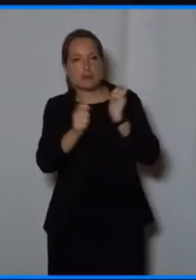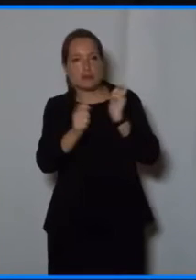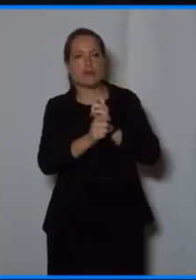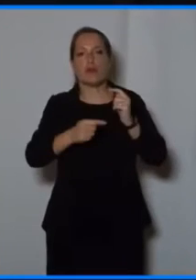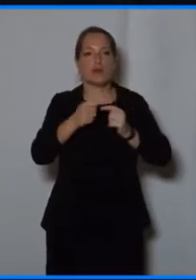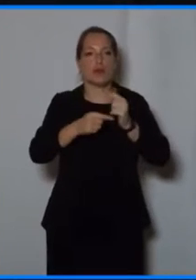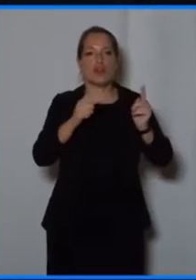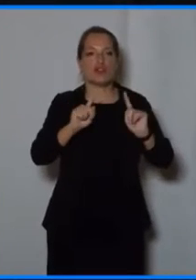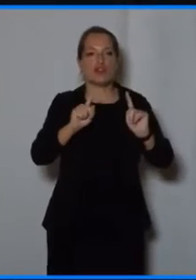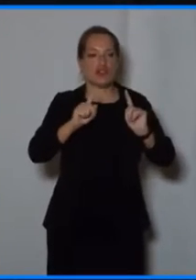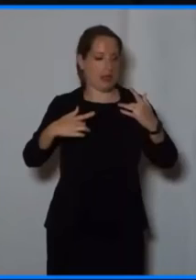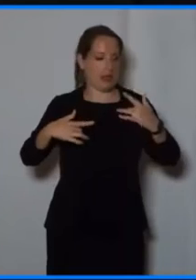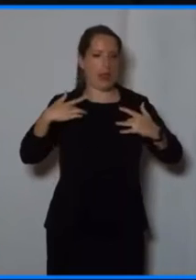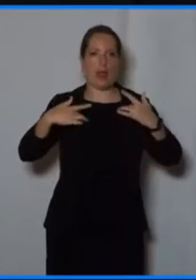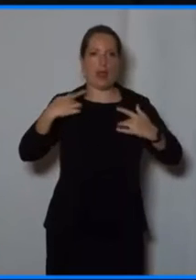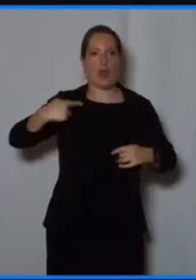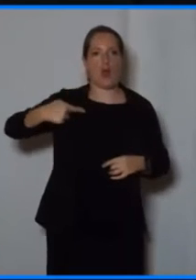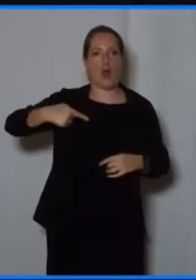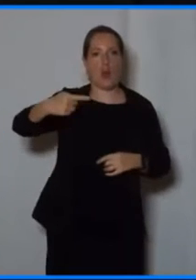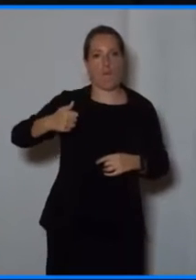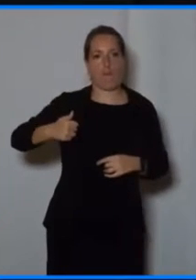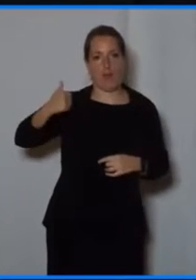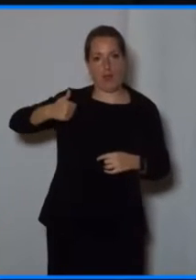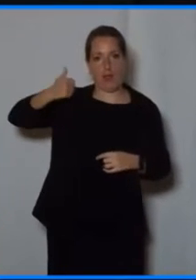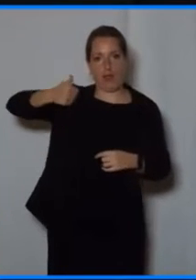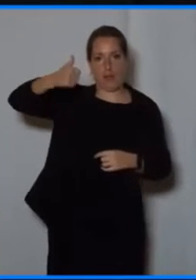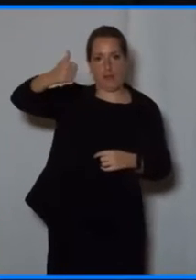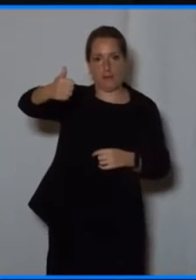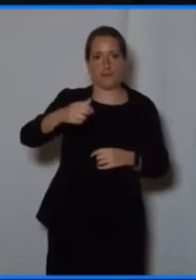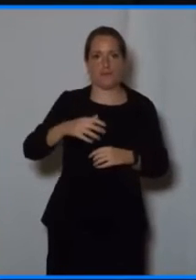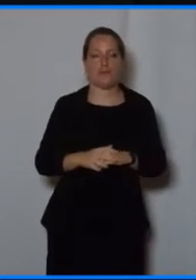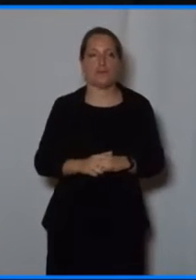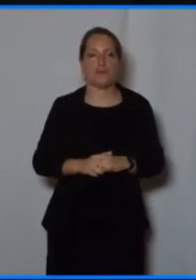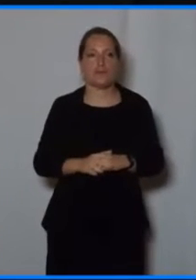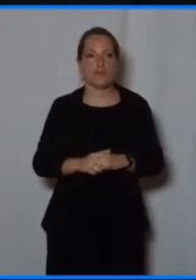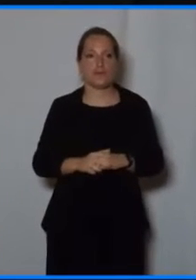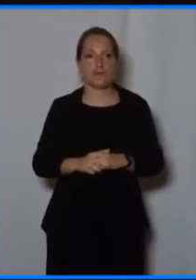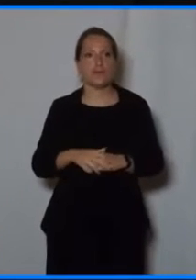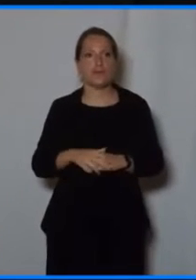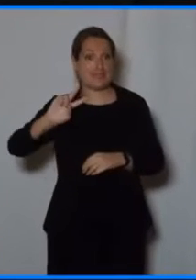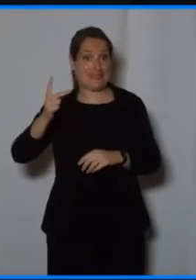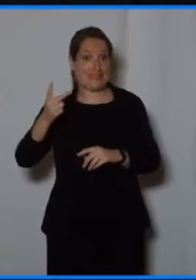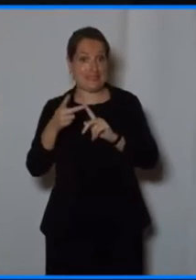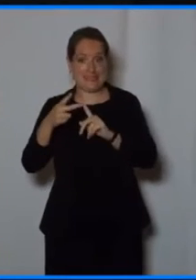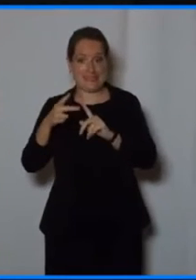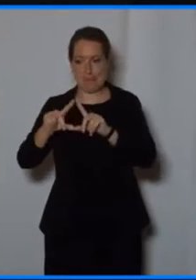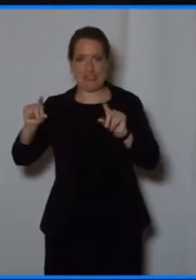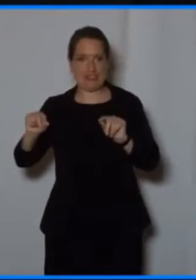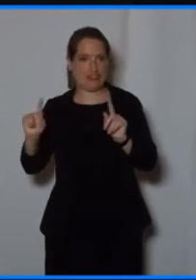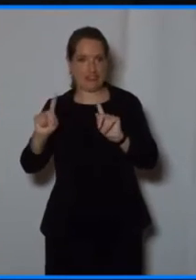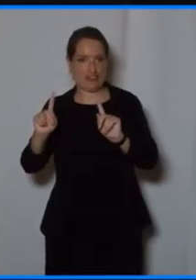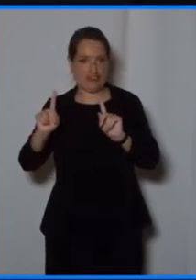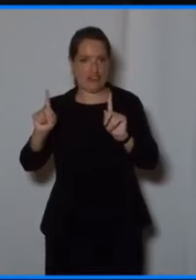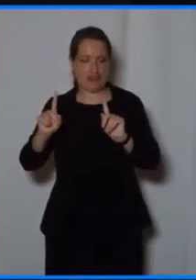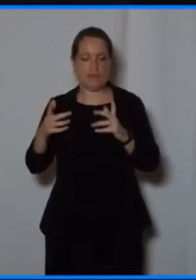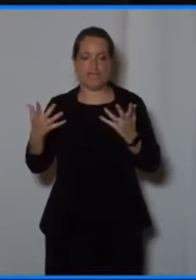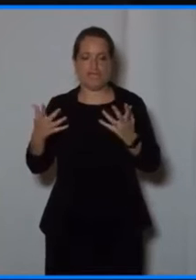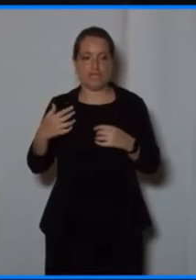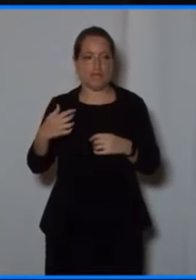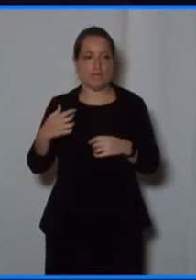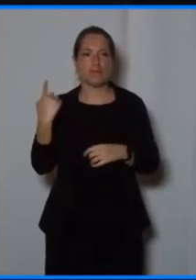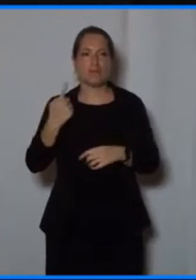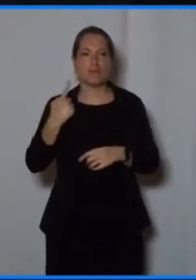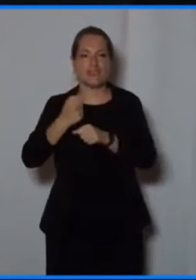message is that people working in the telecom sector like us, we attend lots of seminars, conferences,